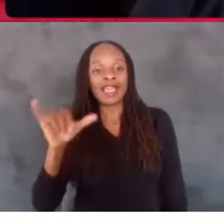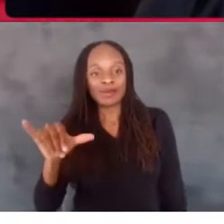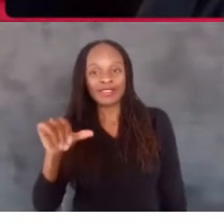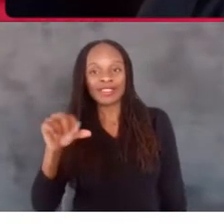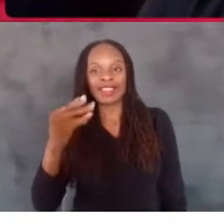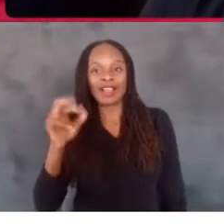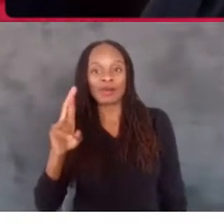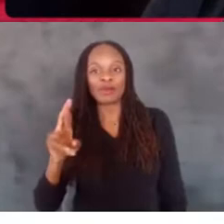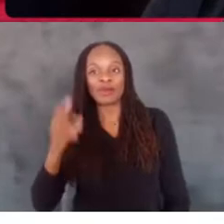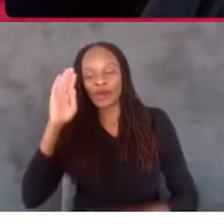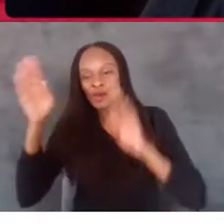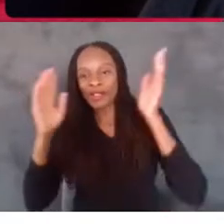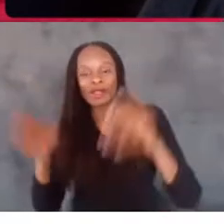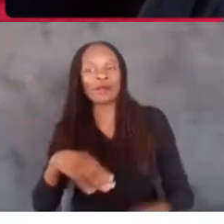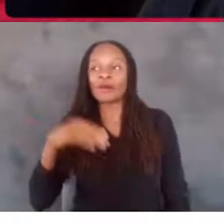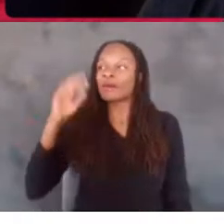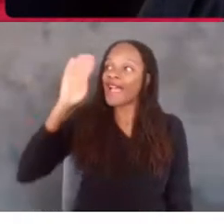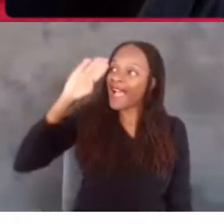Hi. Hi.